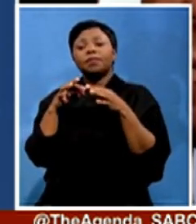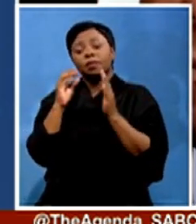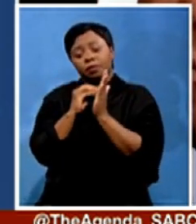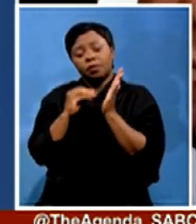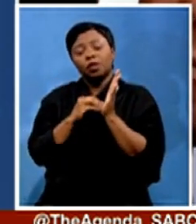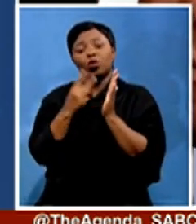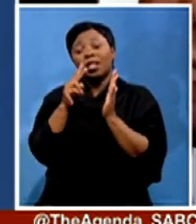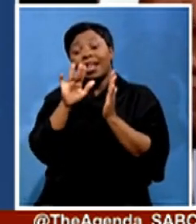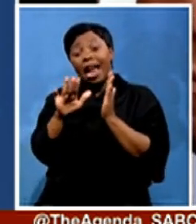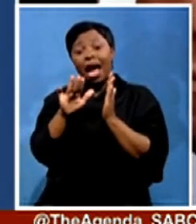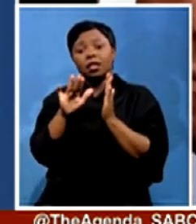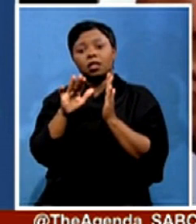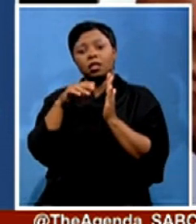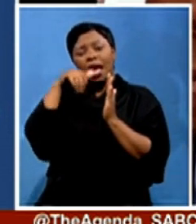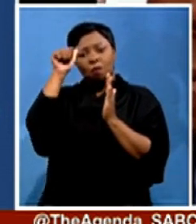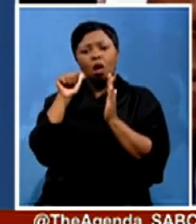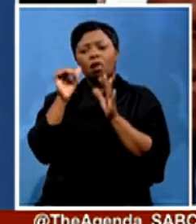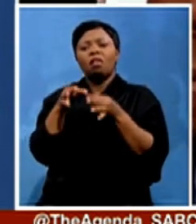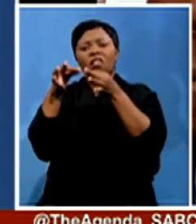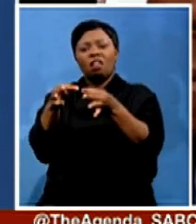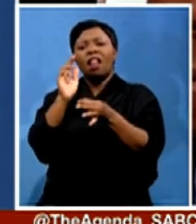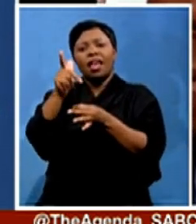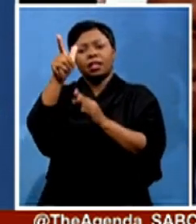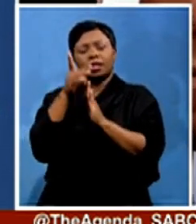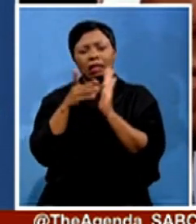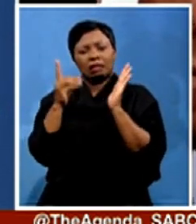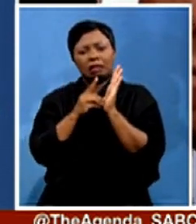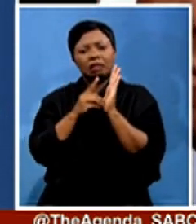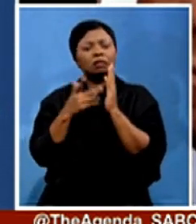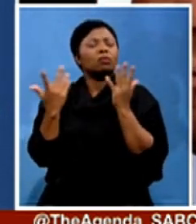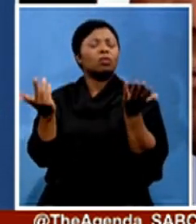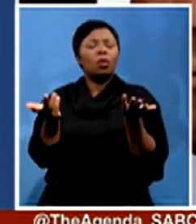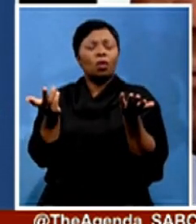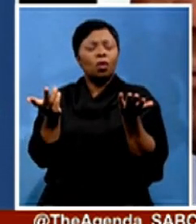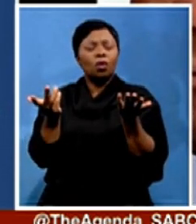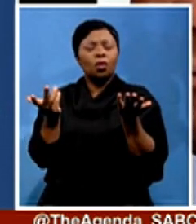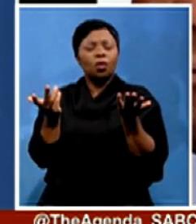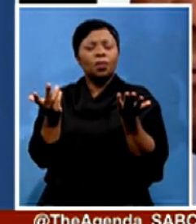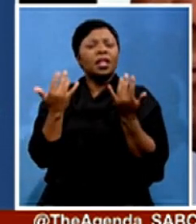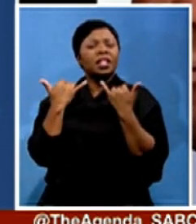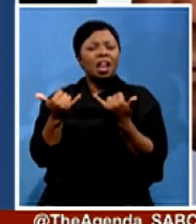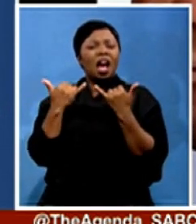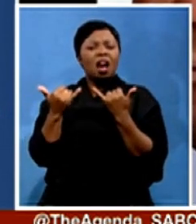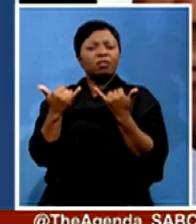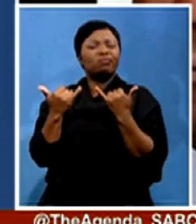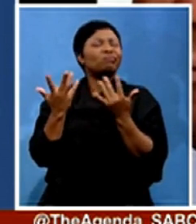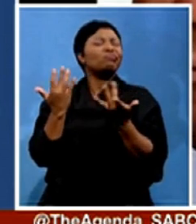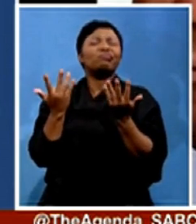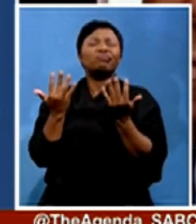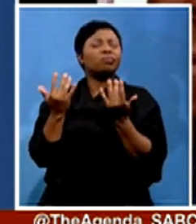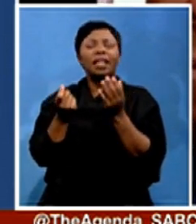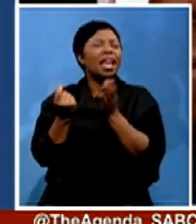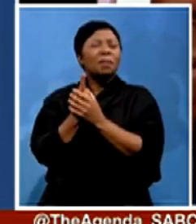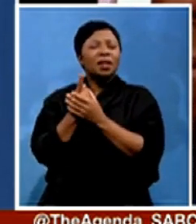a later date. What sense are you getting, sir, with regards to the matter of urgency? Is there